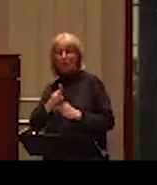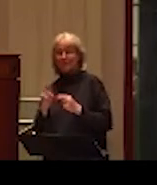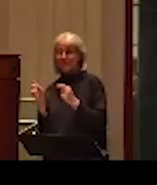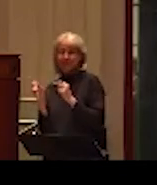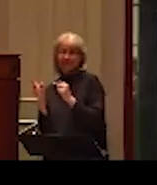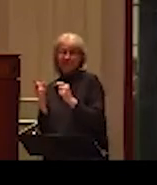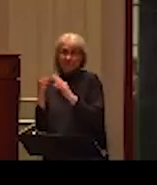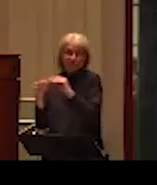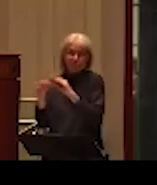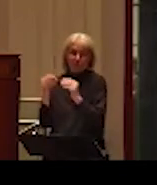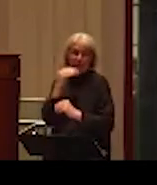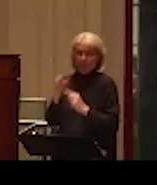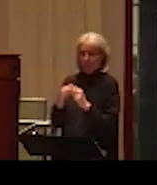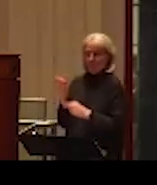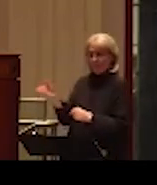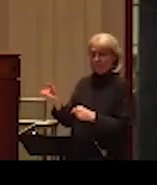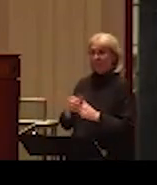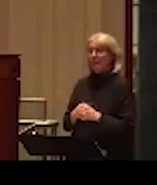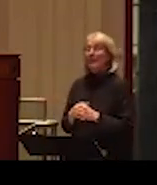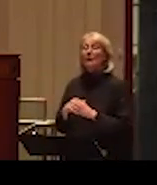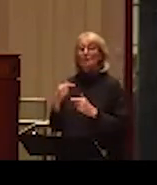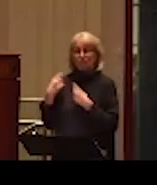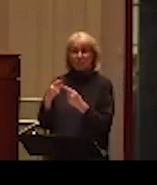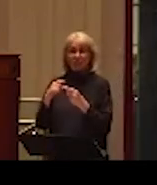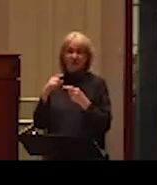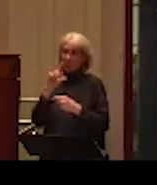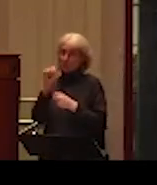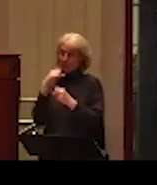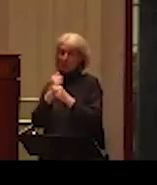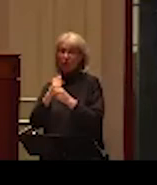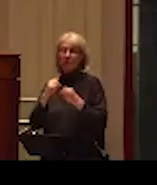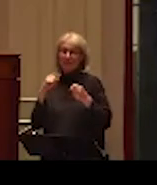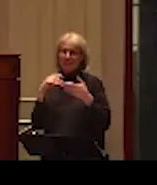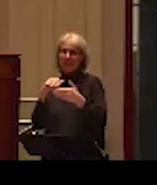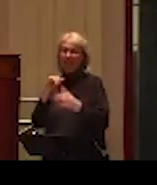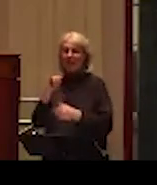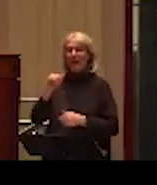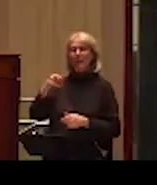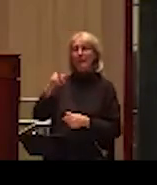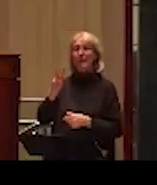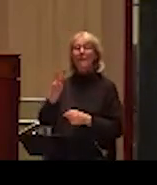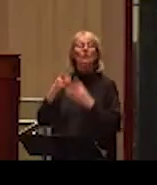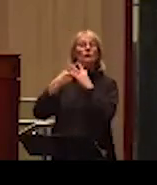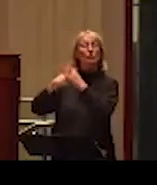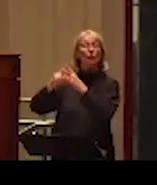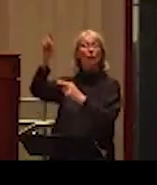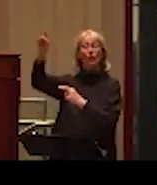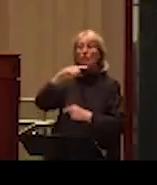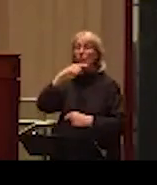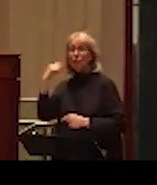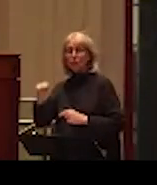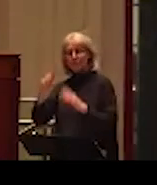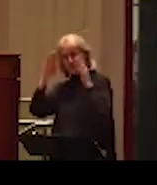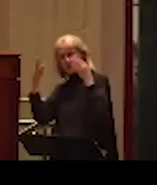I've been studying intimate partner violence for the past 20 years. And I started to do that in Russia with a focus on violence against